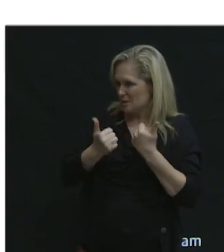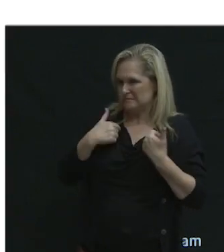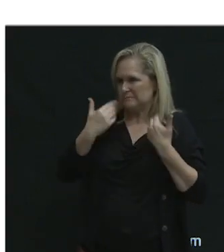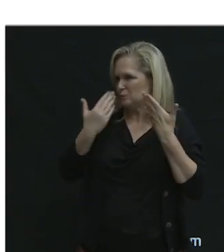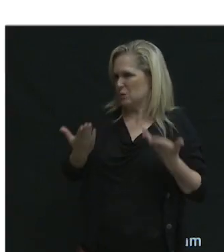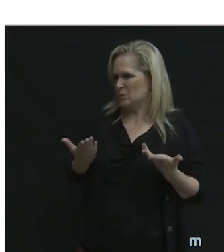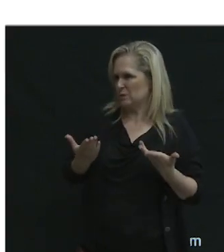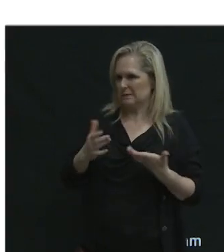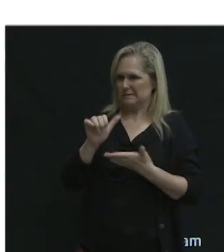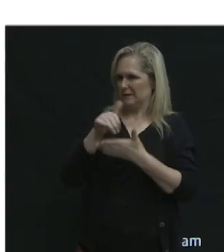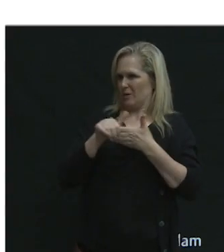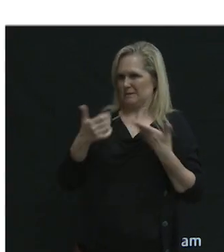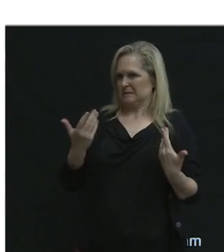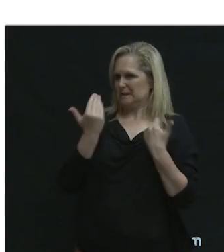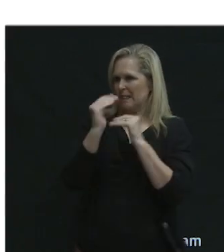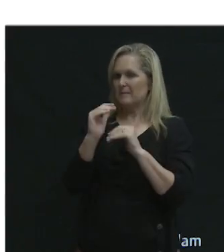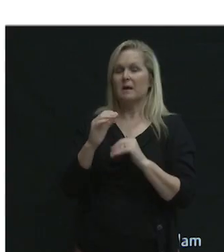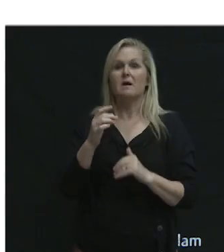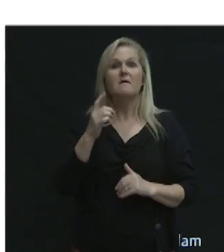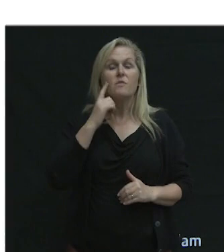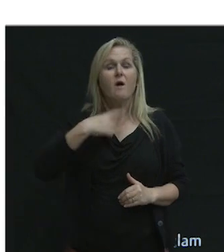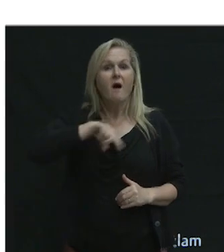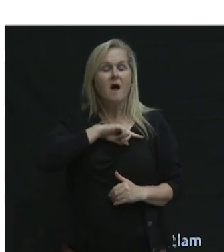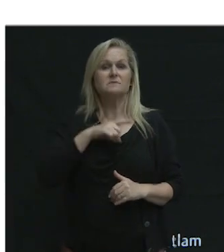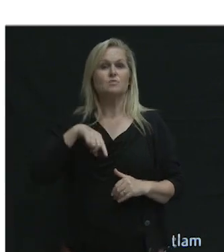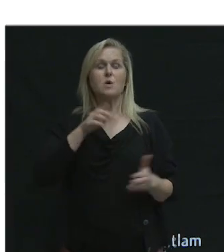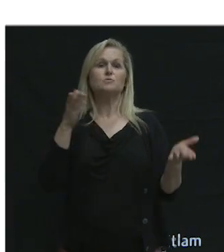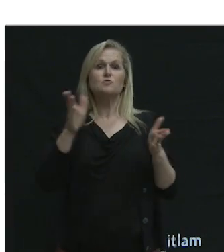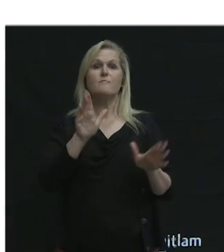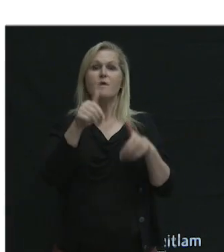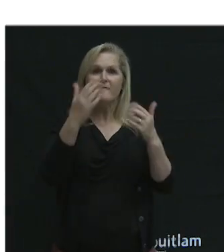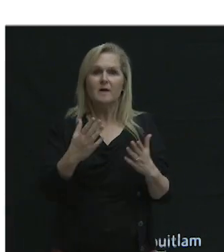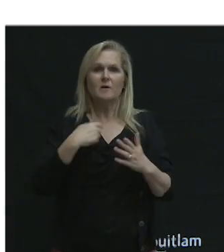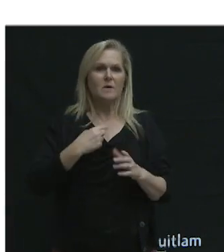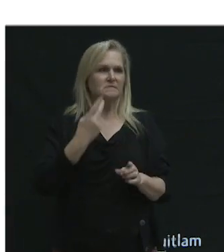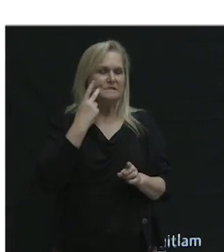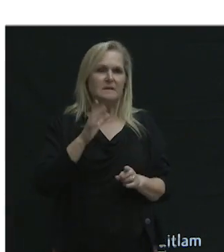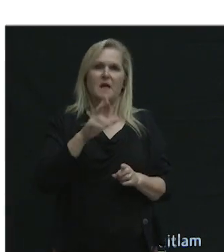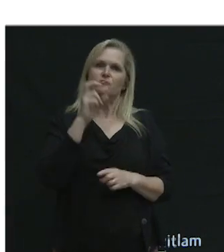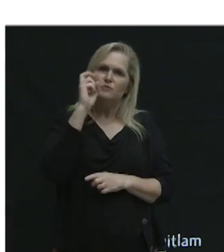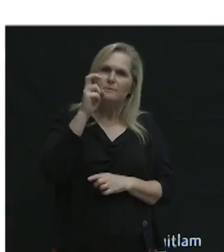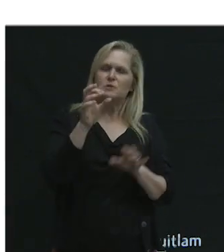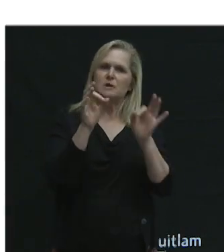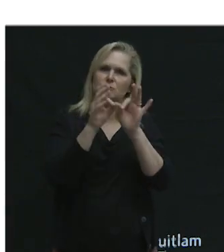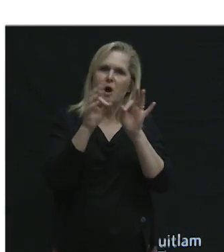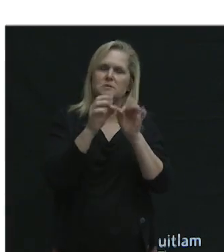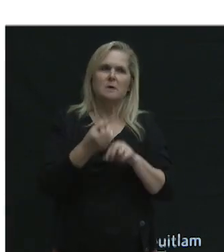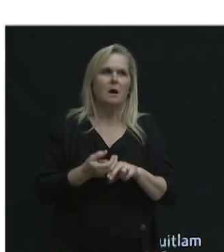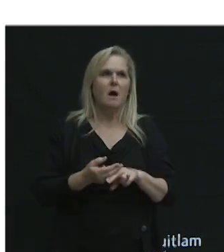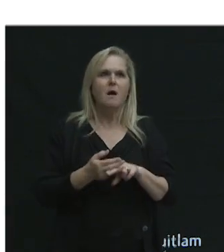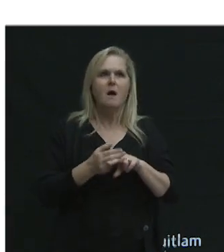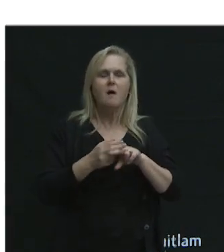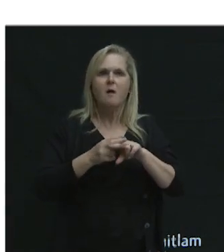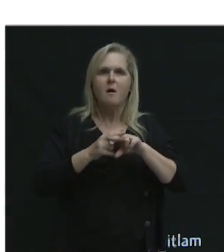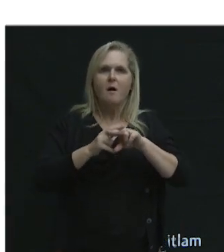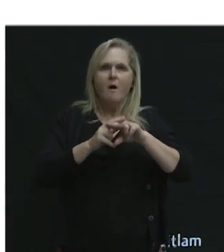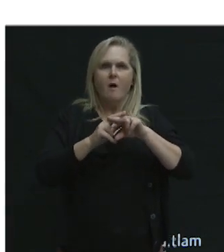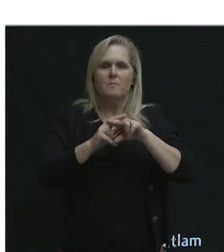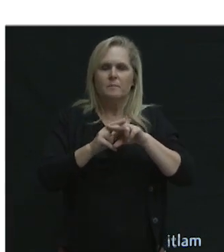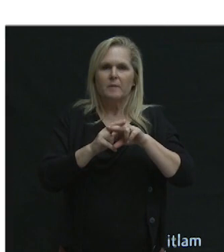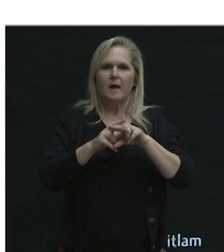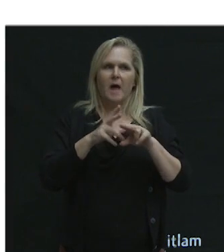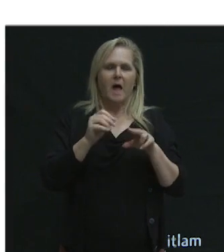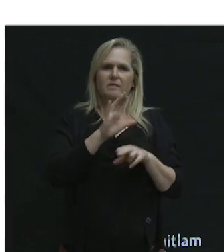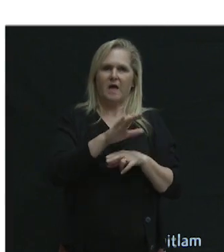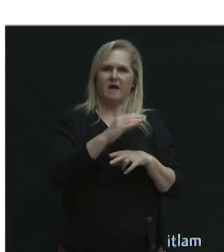So, as a service provider, we have seen how transportation costs can increase the